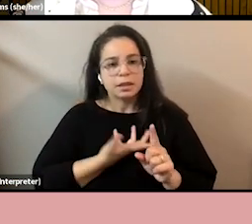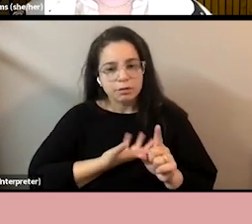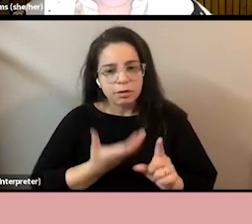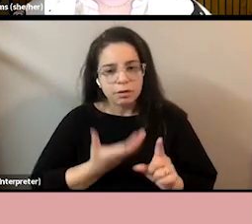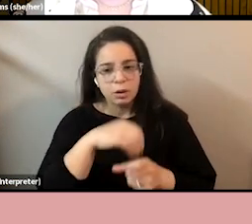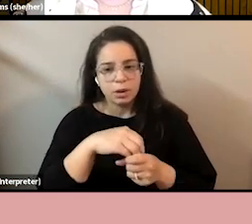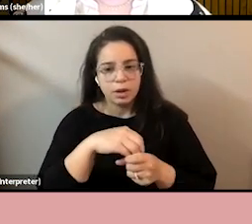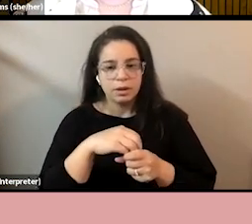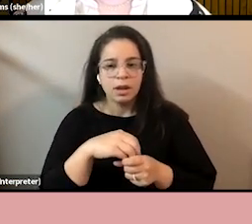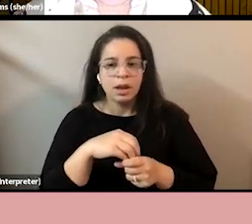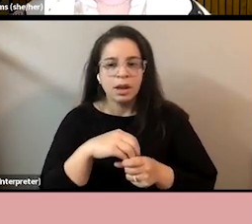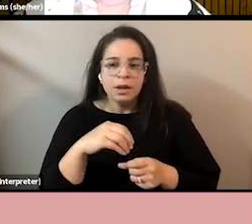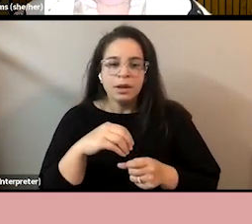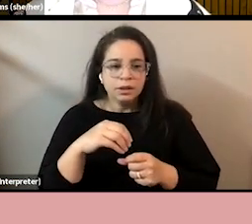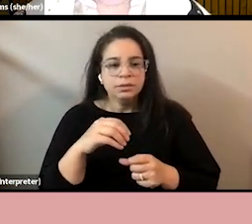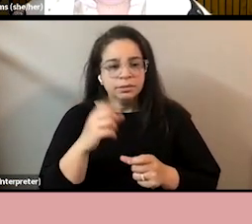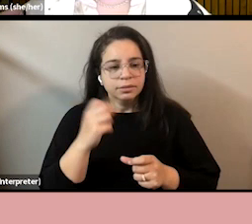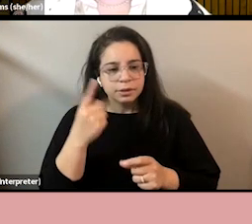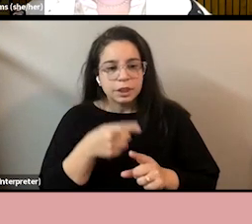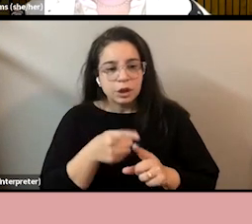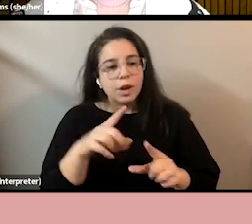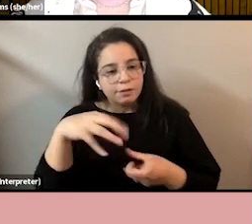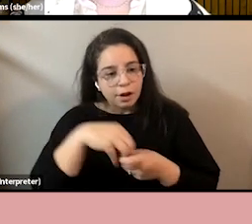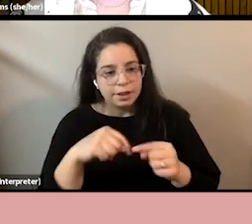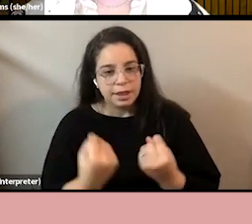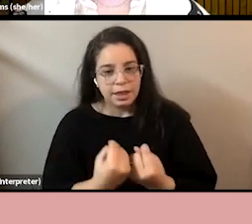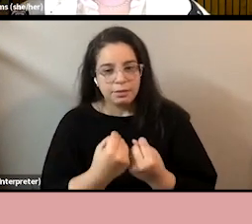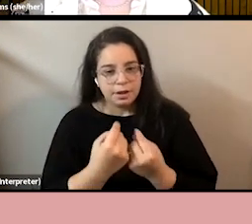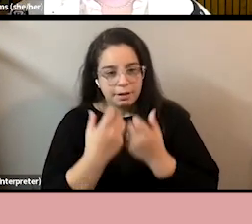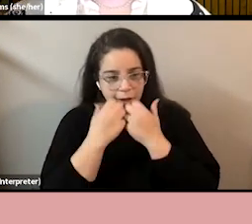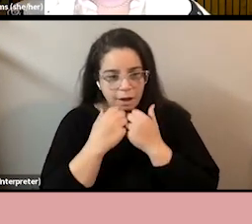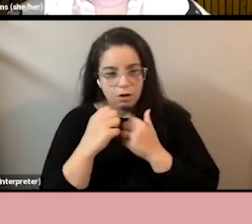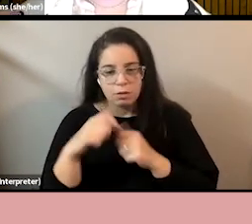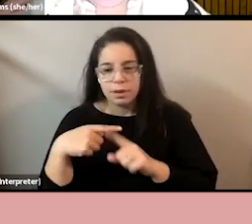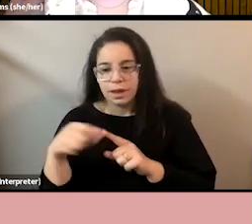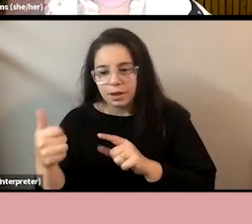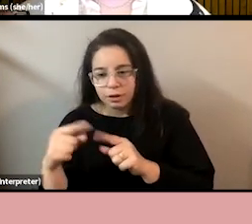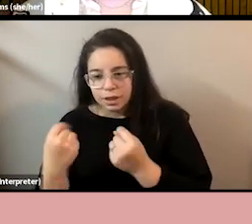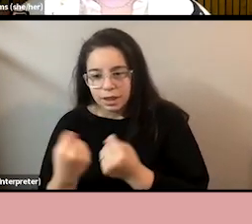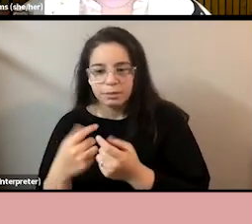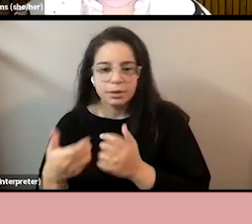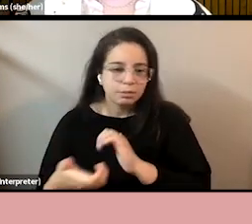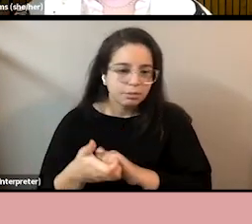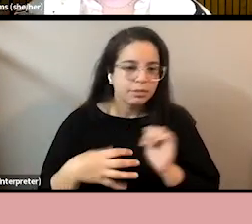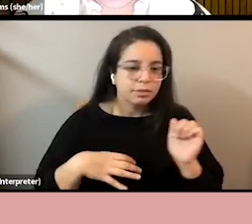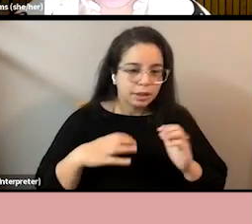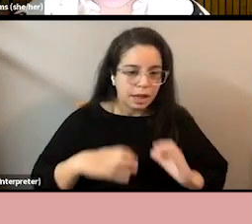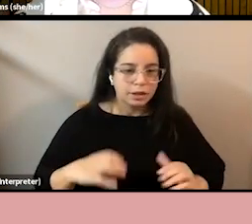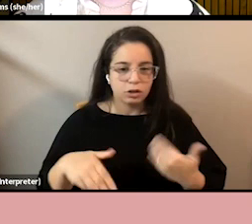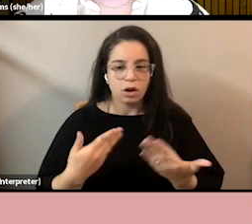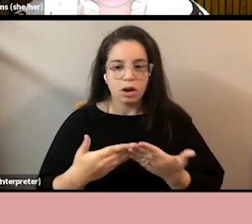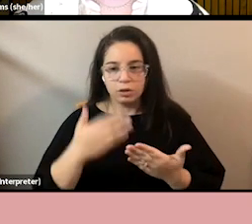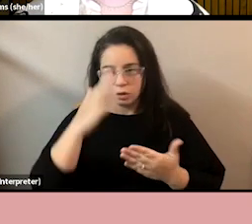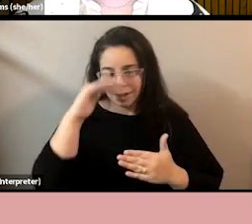Making people know that they are valuable team members and making sure other team members, clients, partners know that this is a minimum